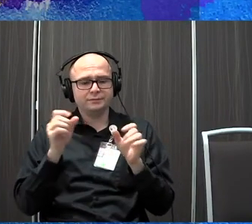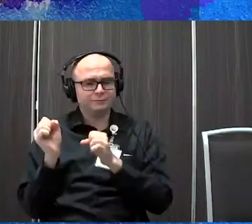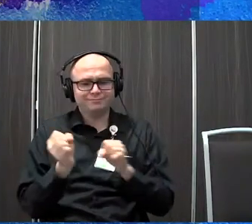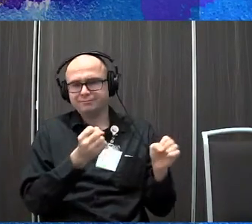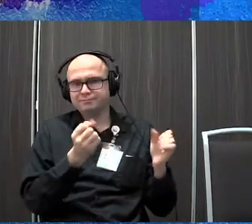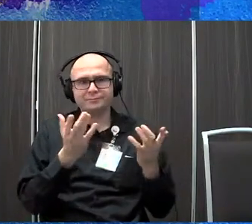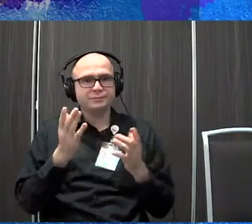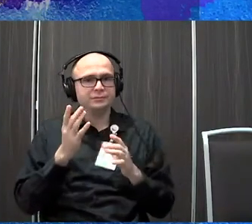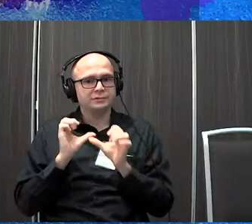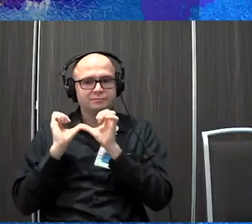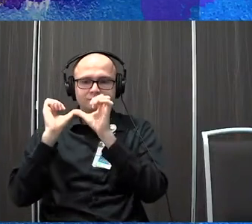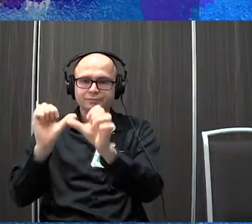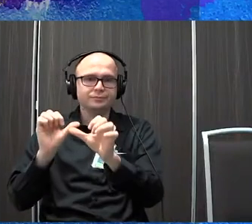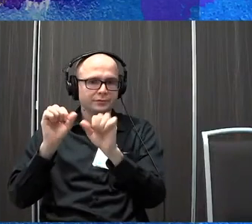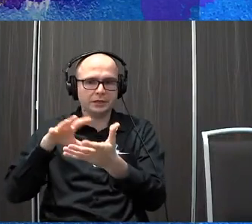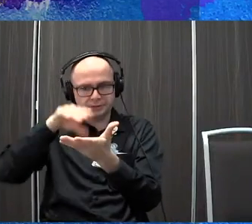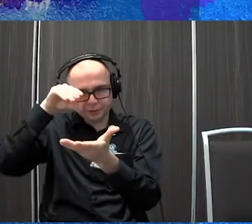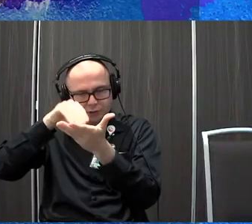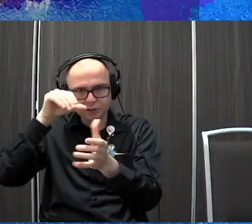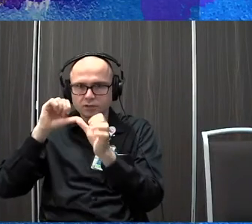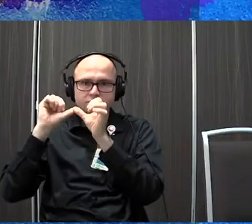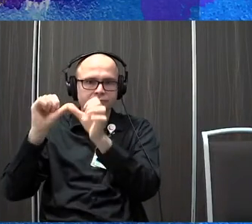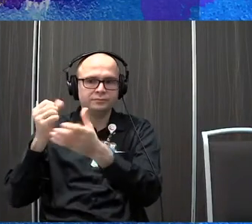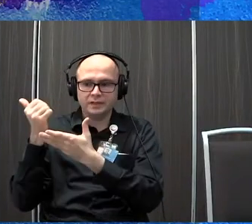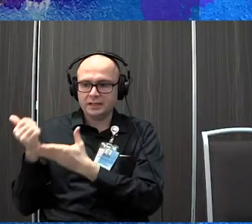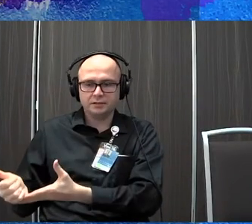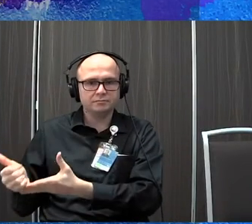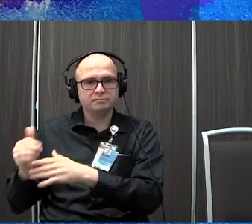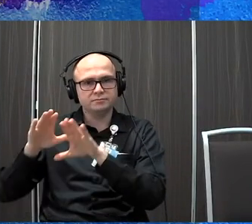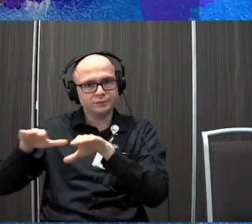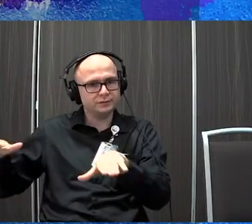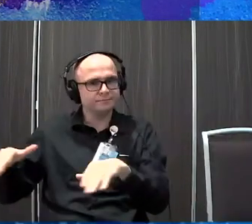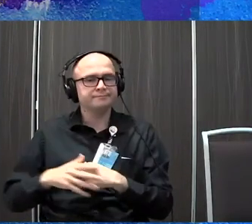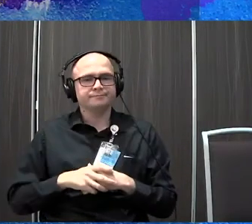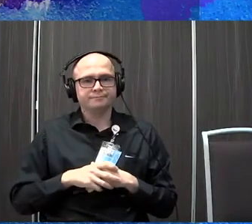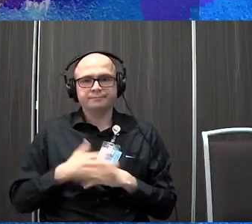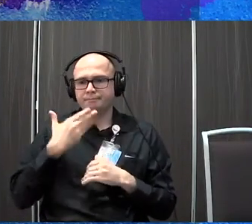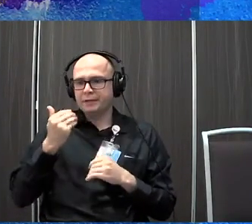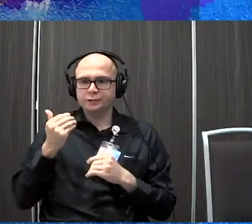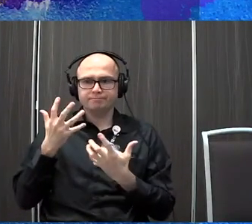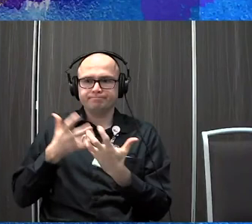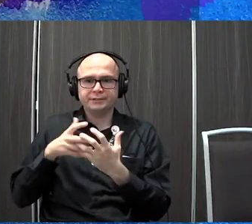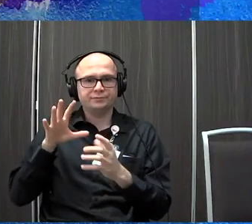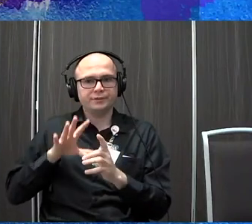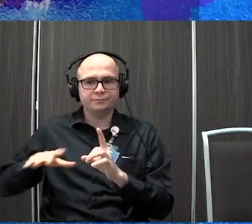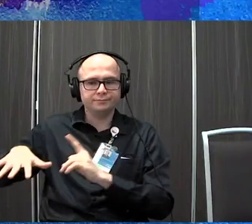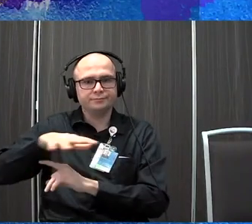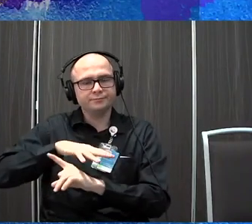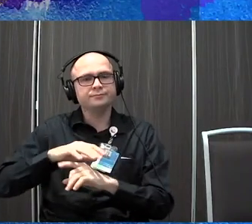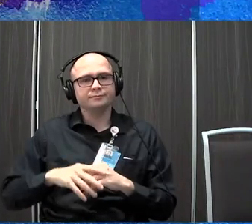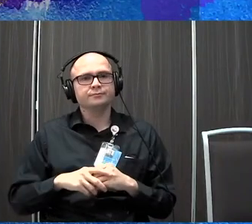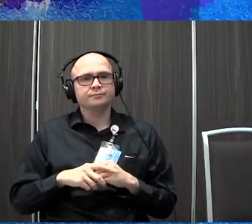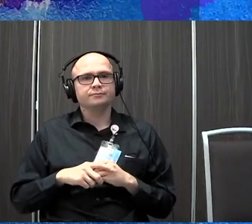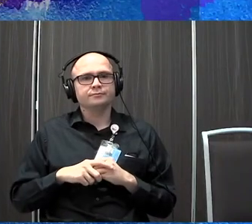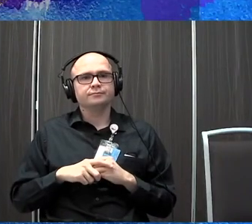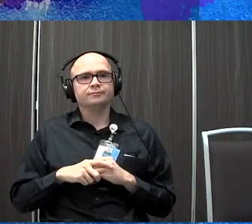ongoing thing that you can do to always help your child to be better able to kind of navigate and do whatever